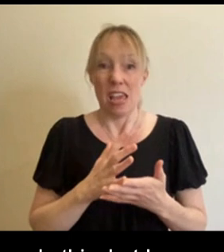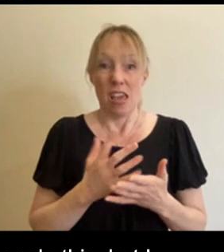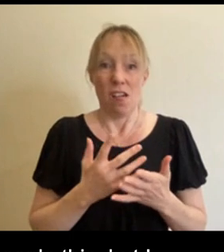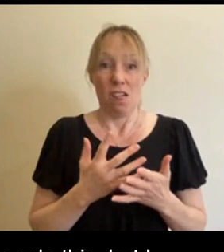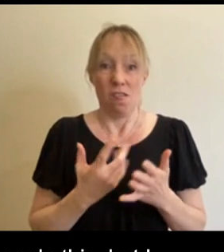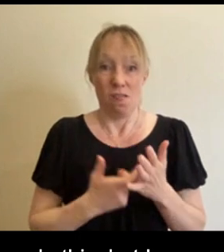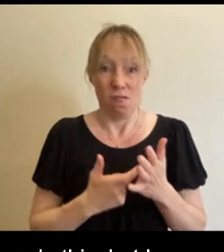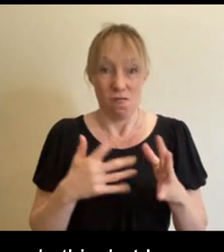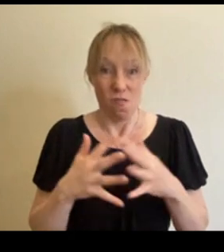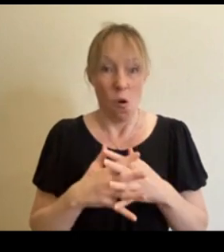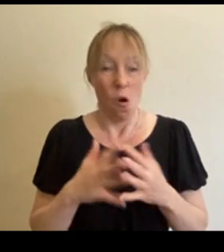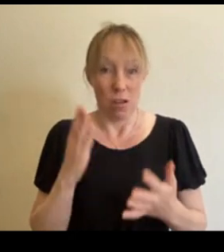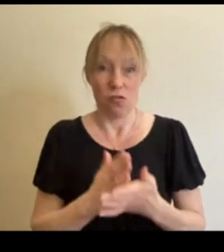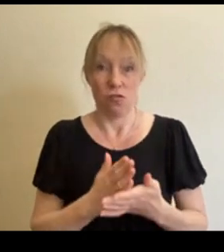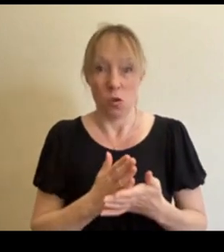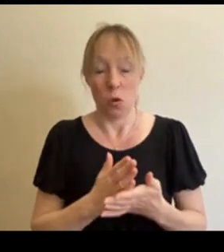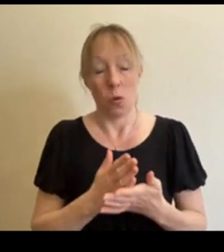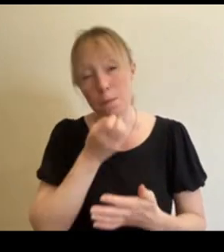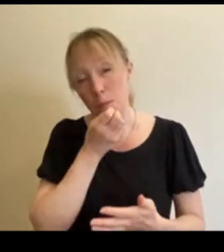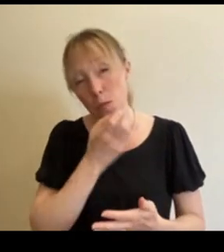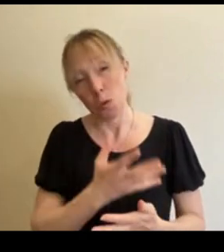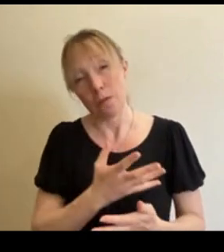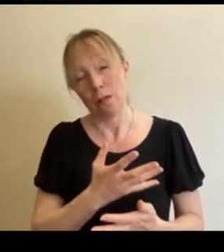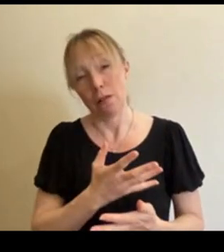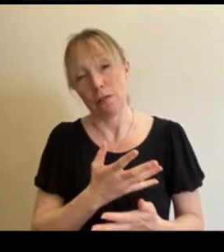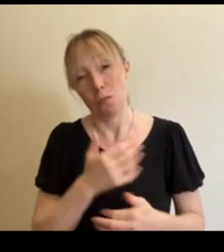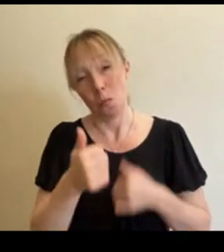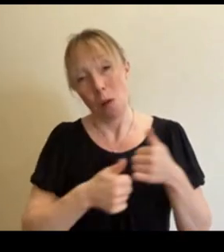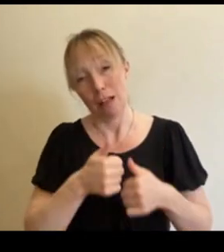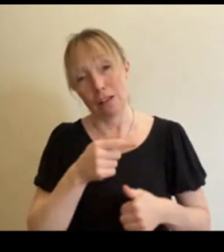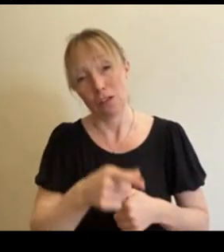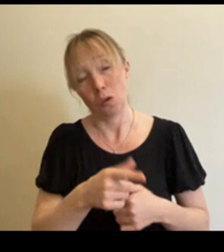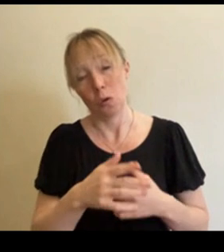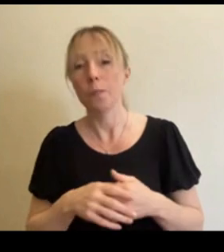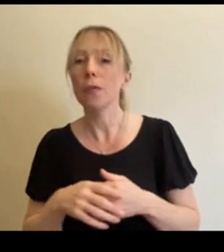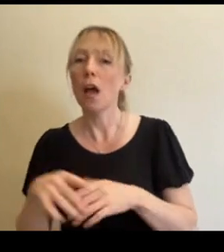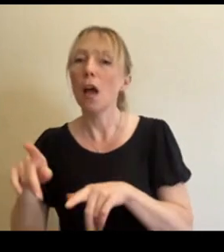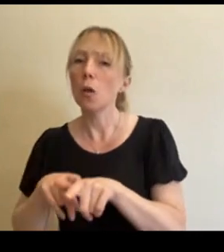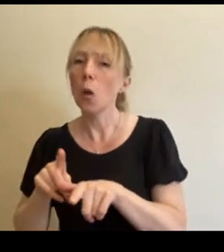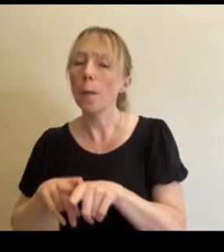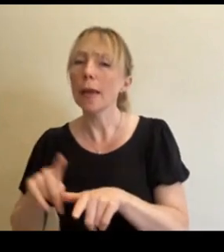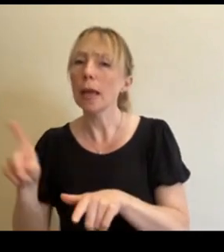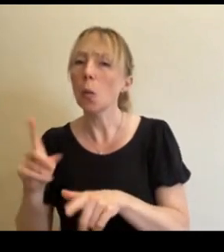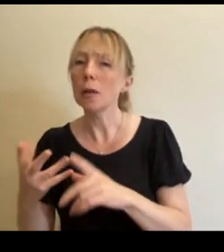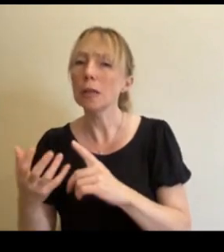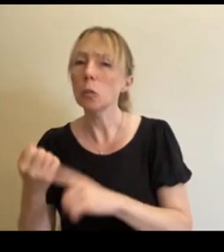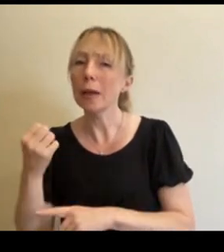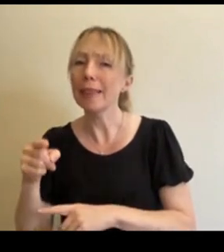beautiful. Jamisha, well done to you. Yopi, what does winning this year's series prize mean to you?